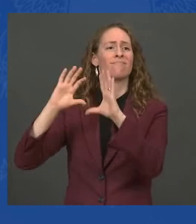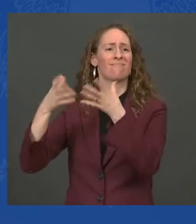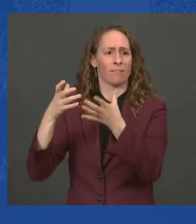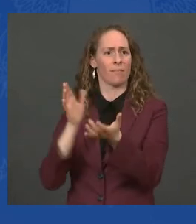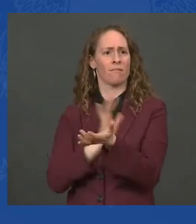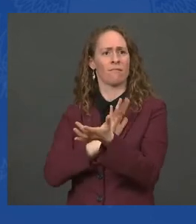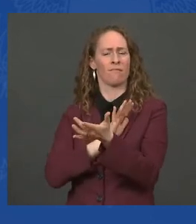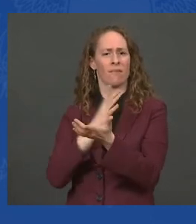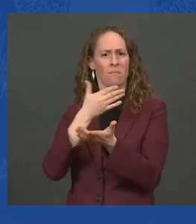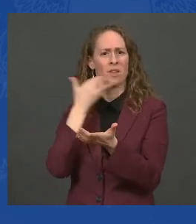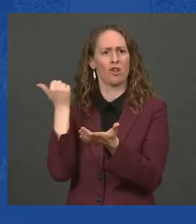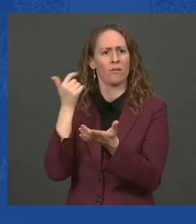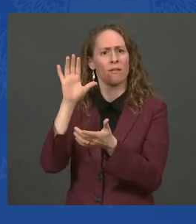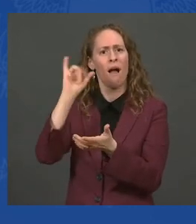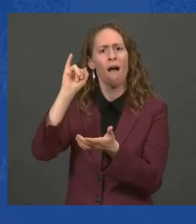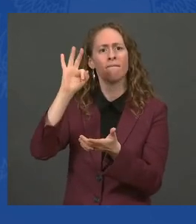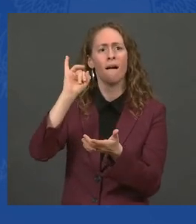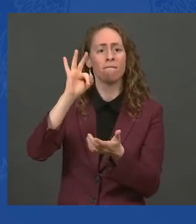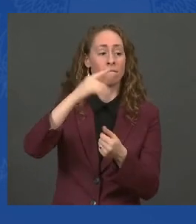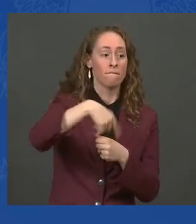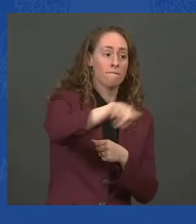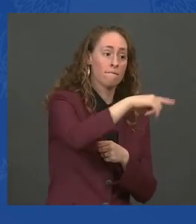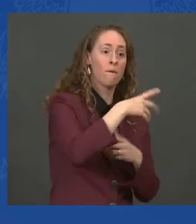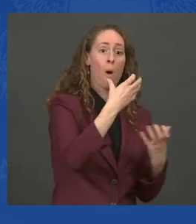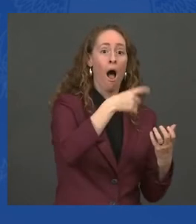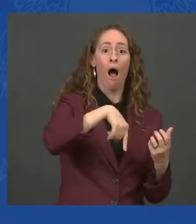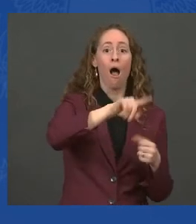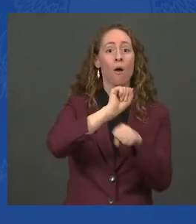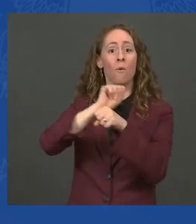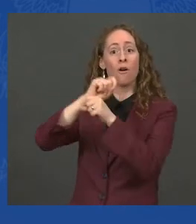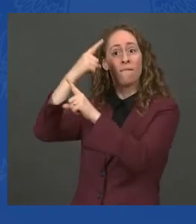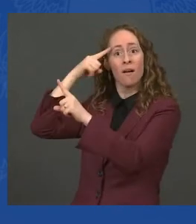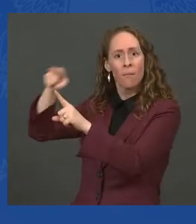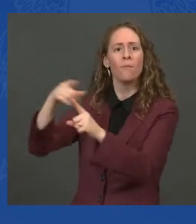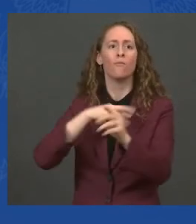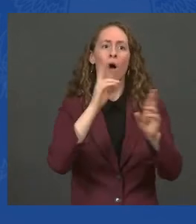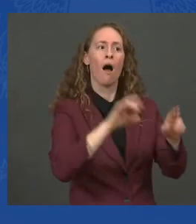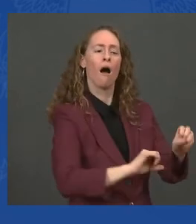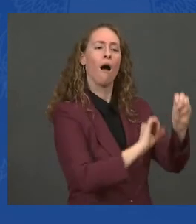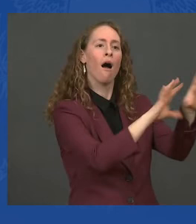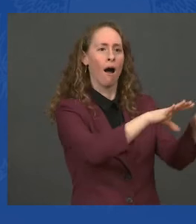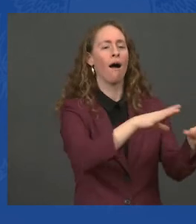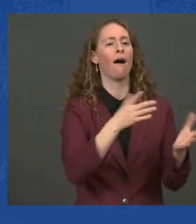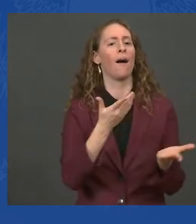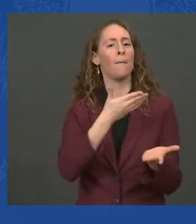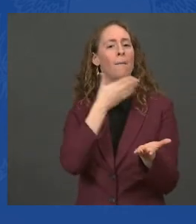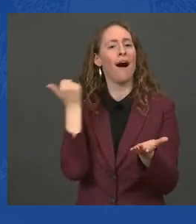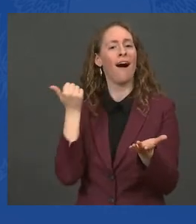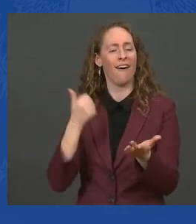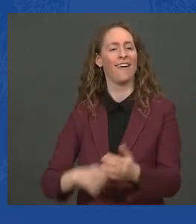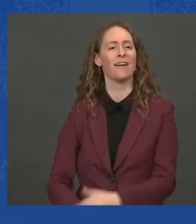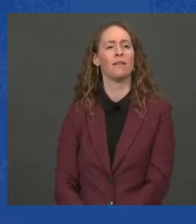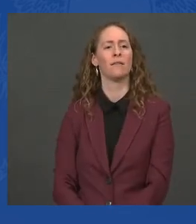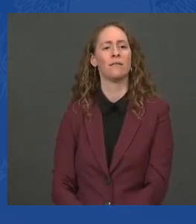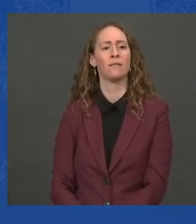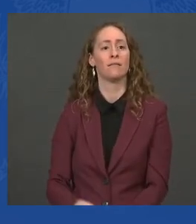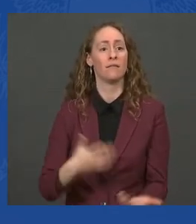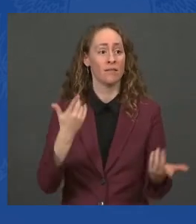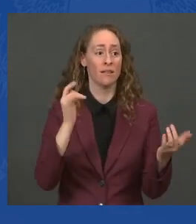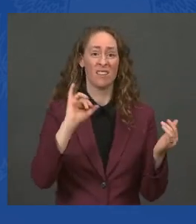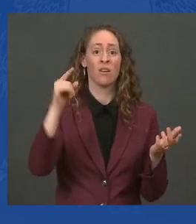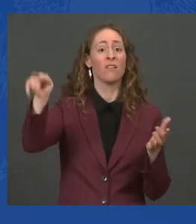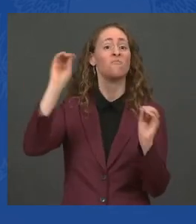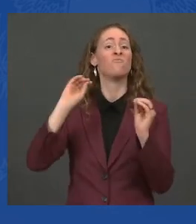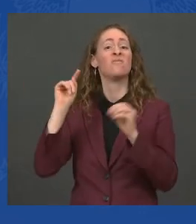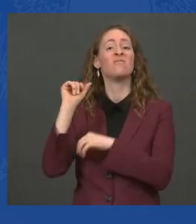-educated workforce in the future or keep having not paying any tax? Once again, no one, no one making less